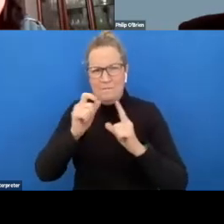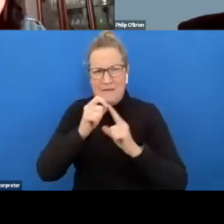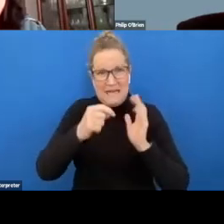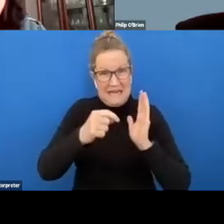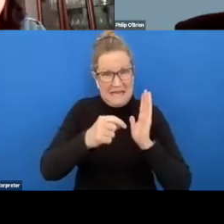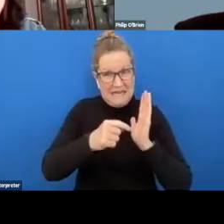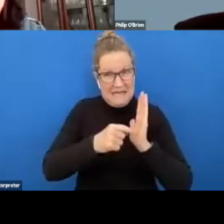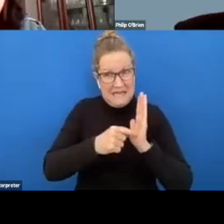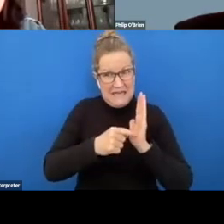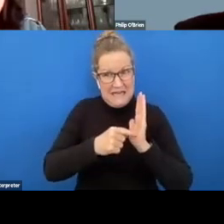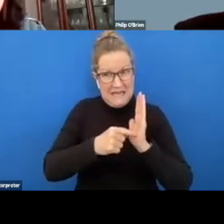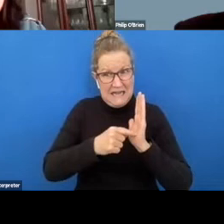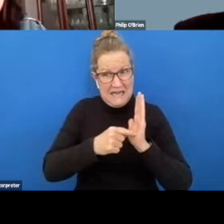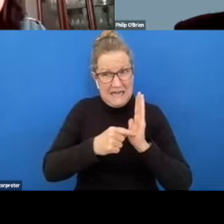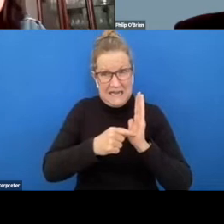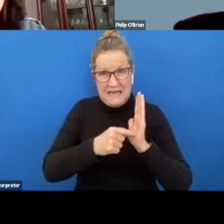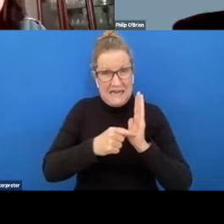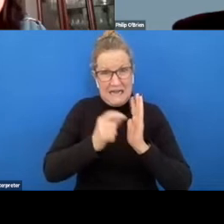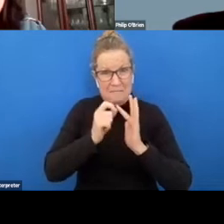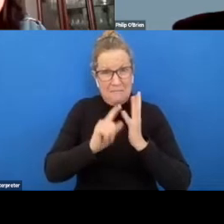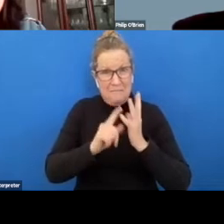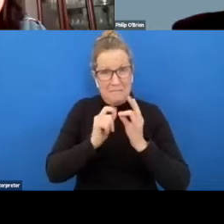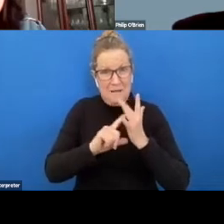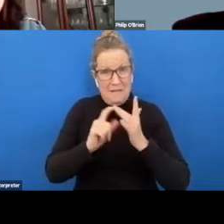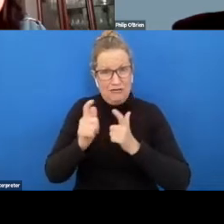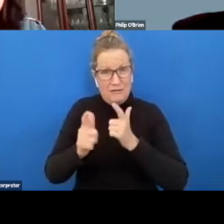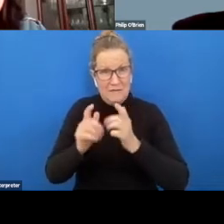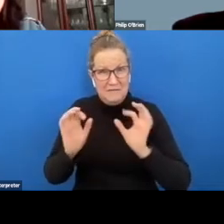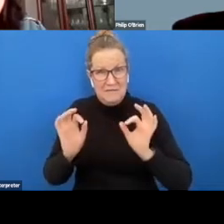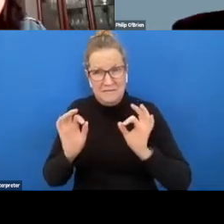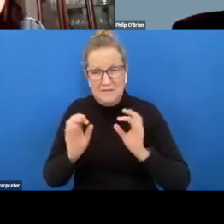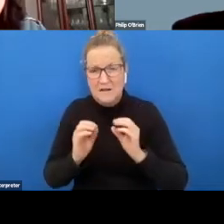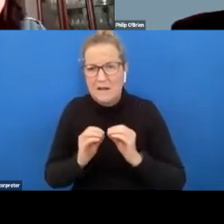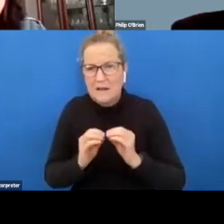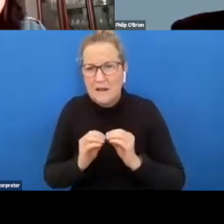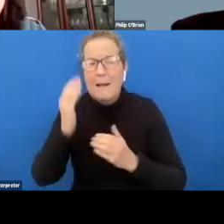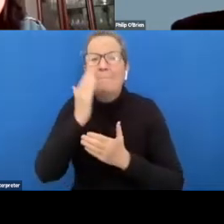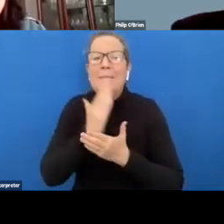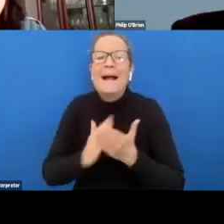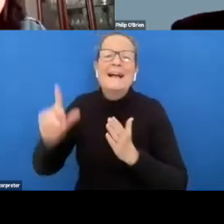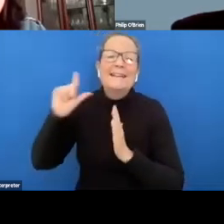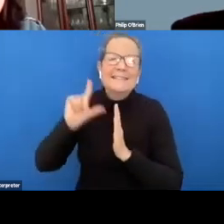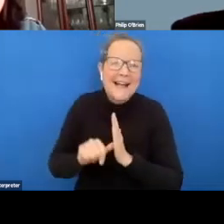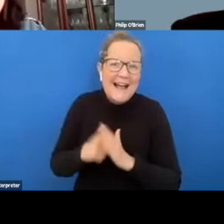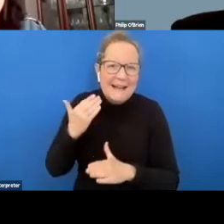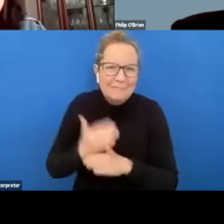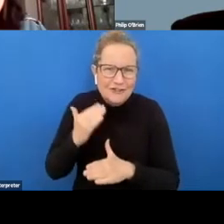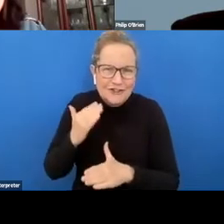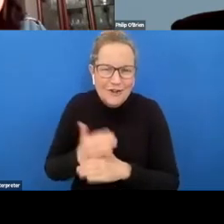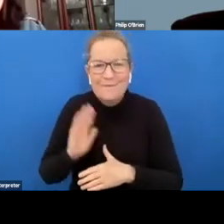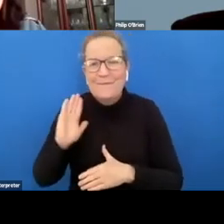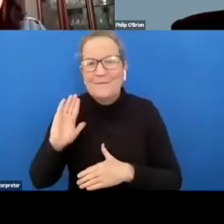i'm assuming you're talking about there lisa no um part-time when the position is advertised as full time